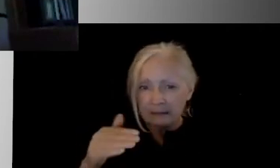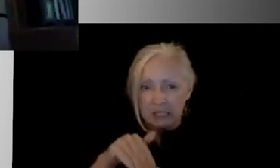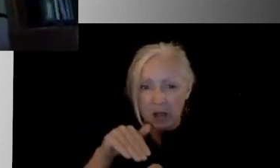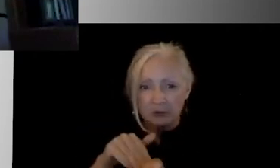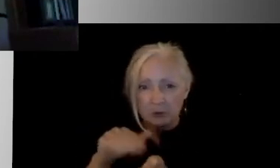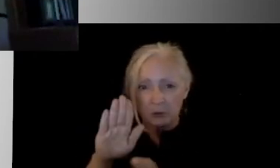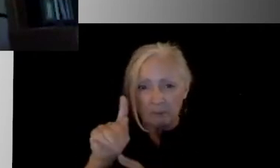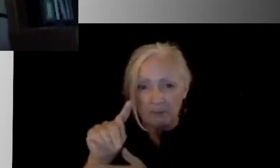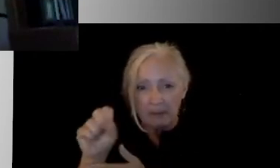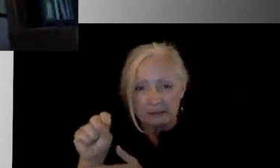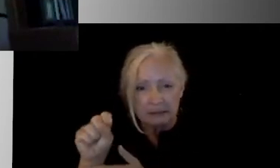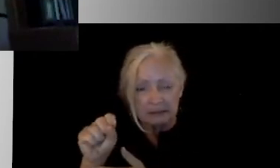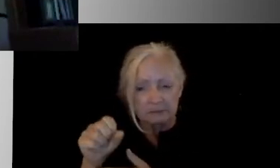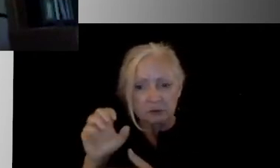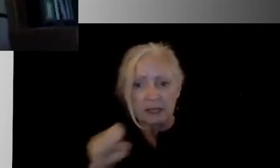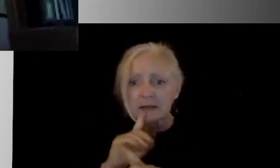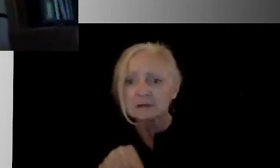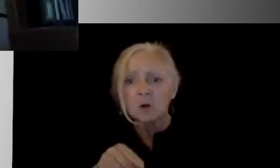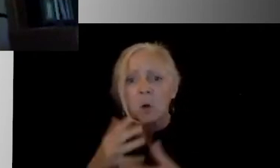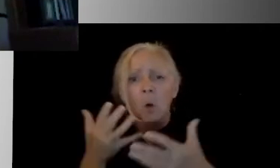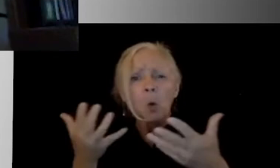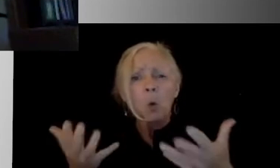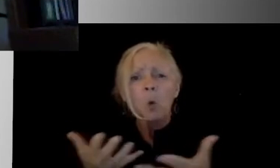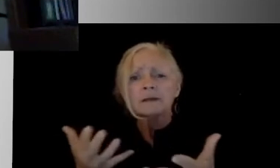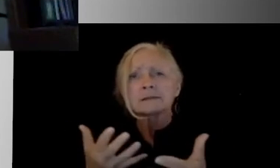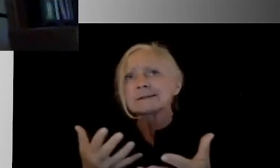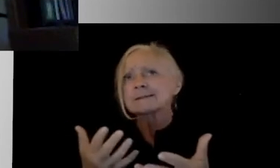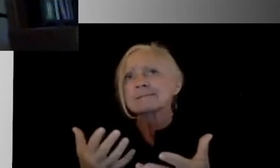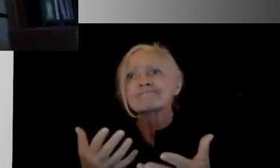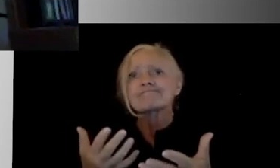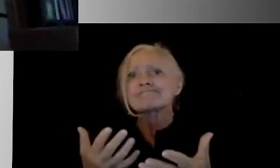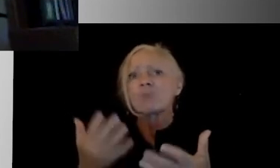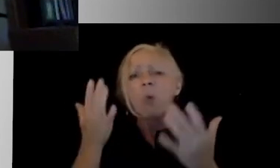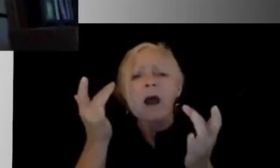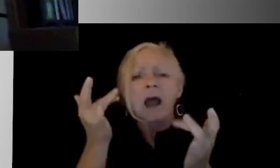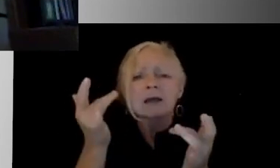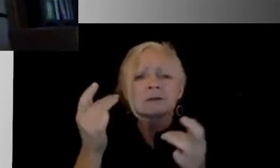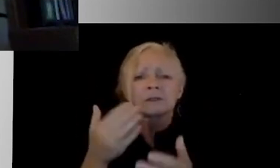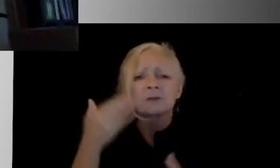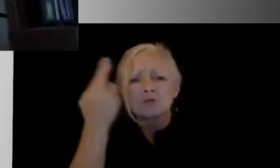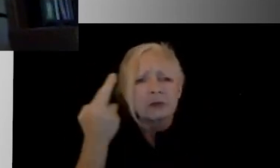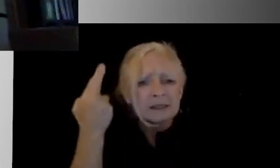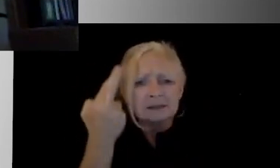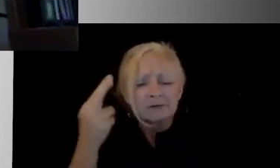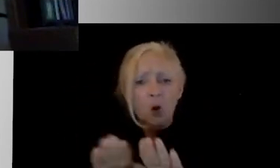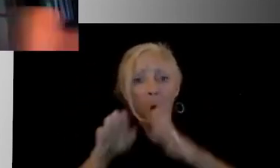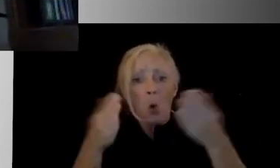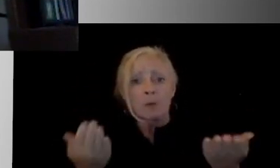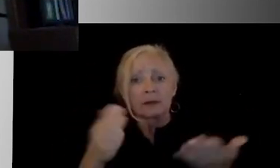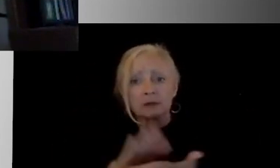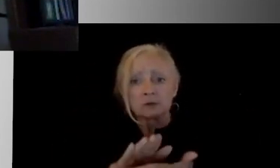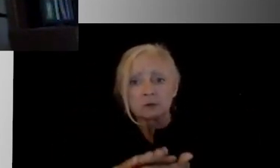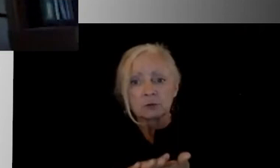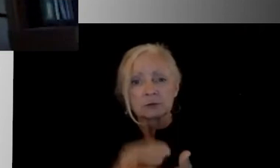what is the driving factor for opening up schools, when there is the, you know, the belief for many, that we will all be